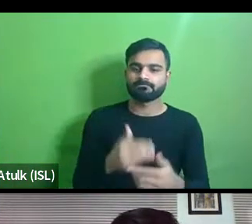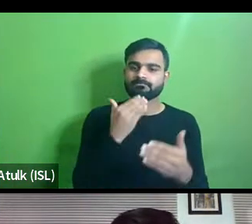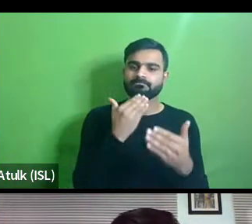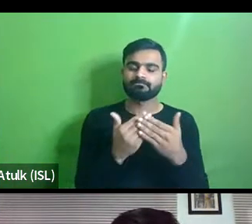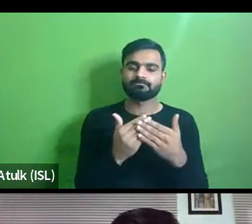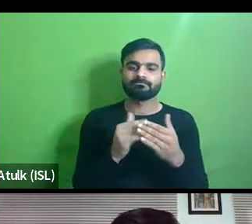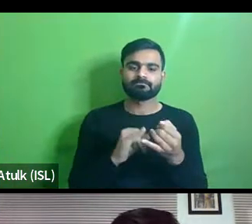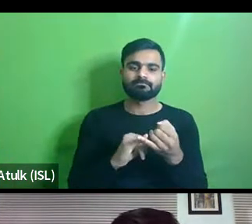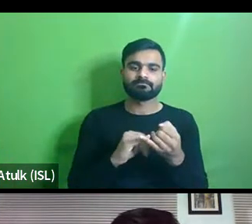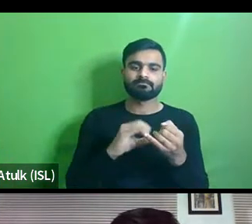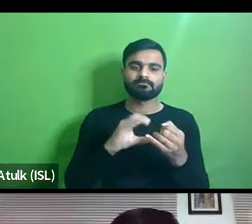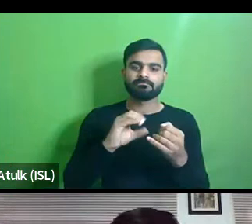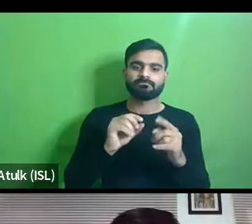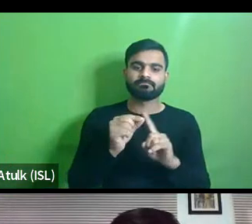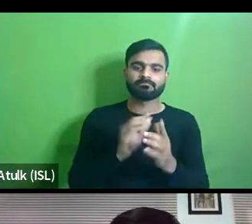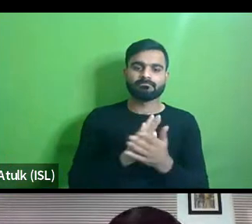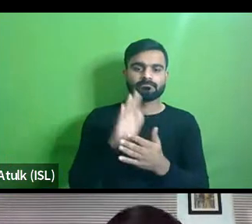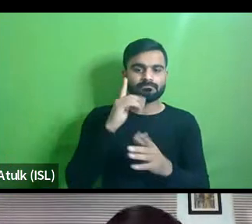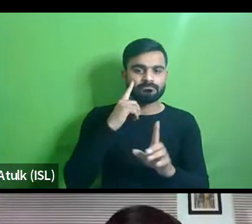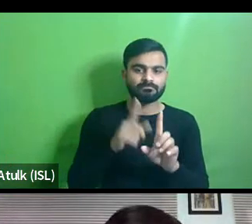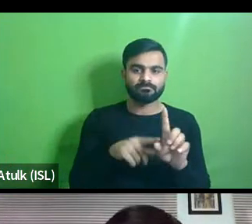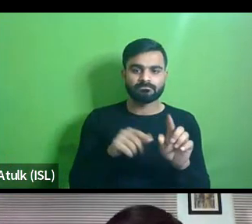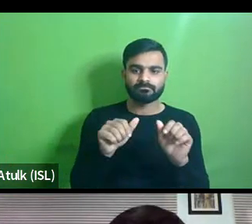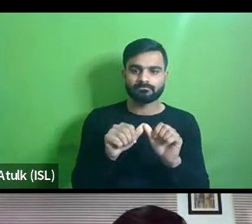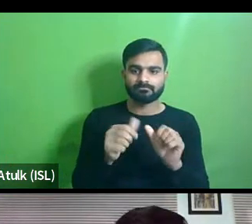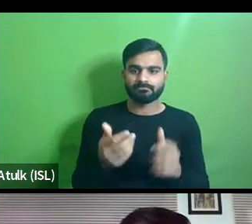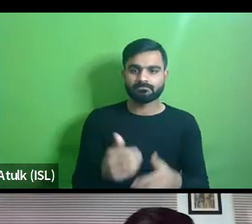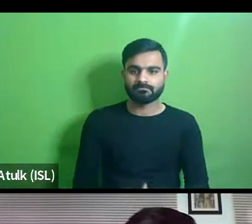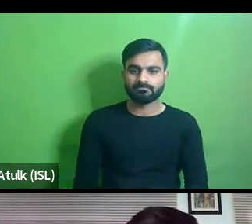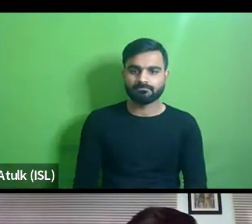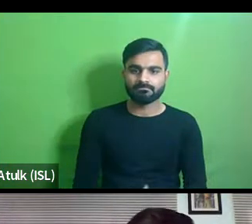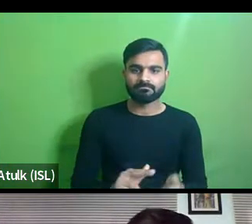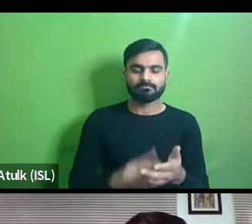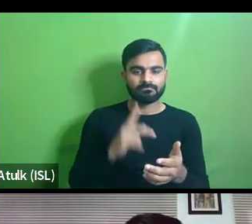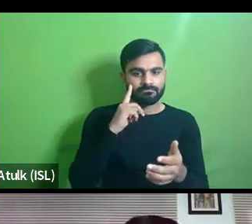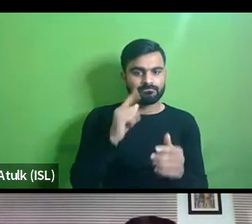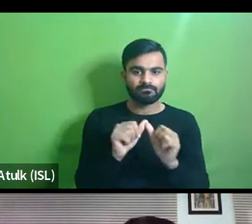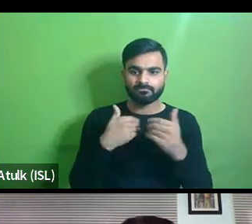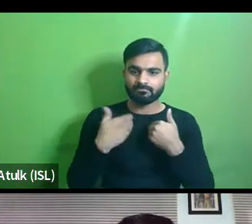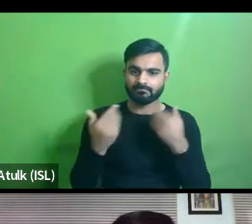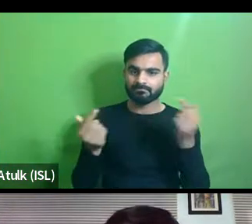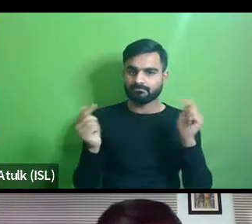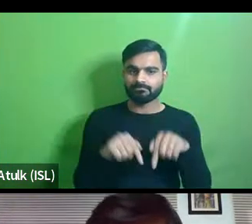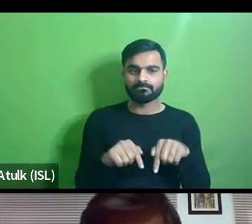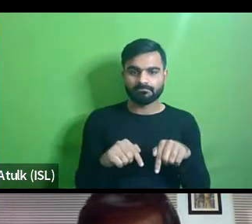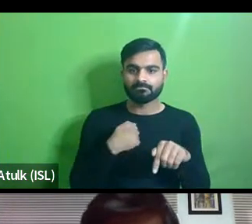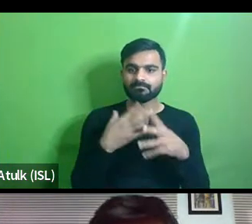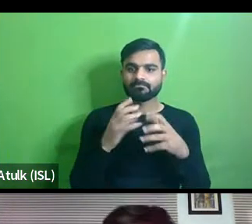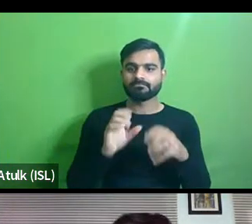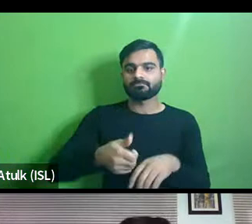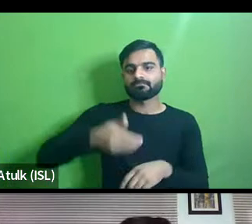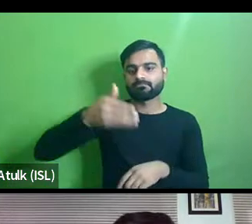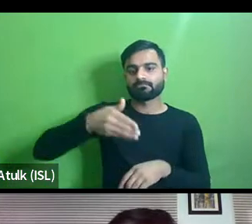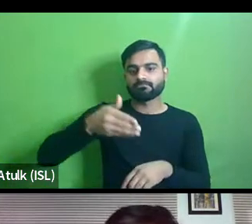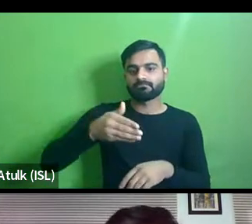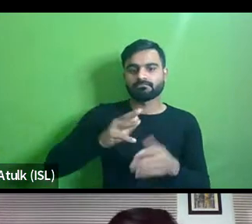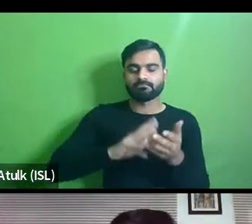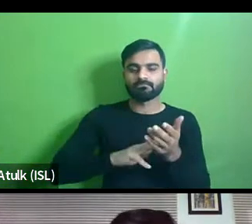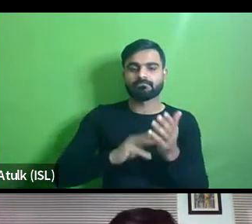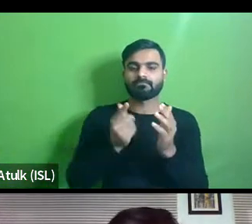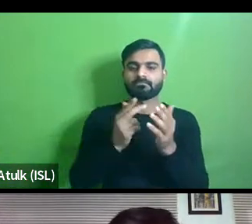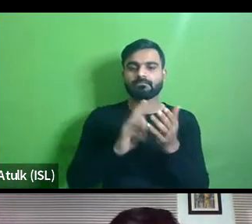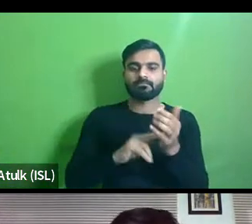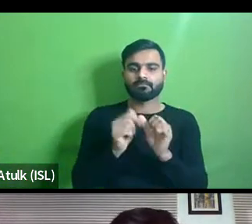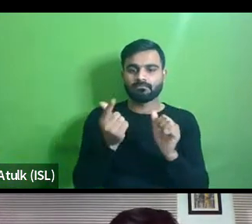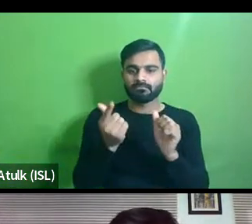sophia and uh thank you um and i ua for having me here i want to congratulate the ministry of housing and